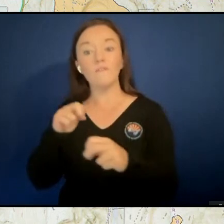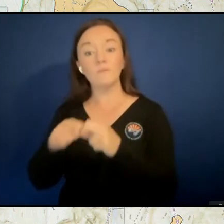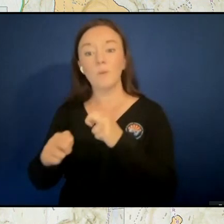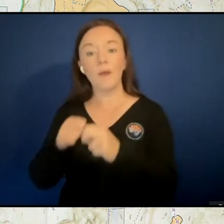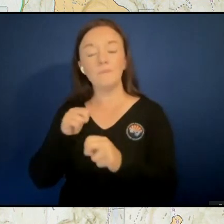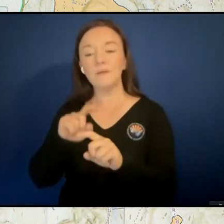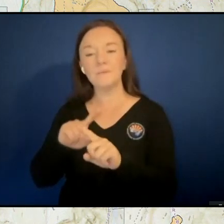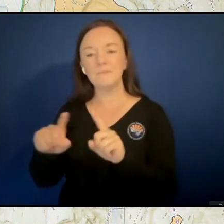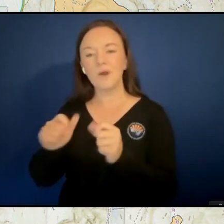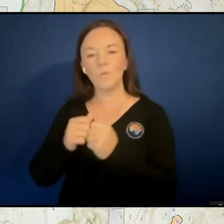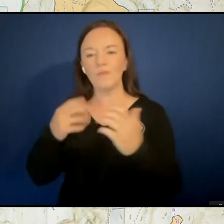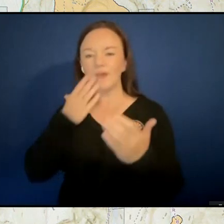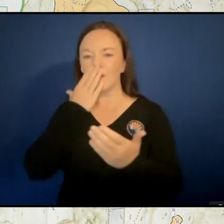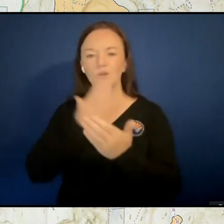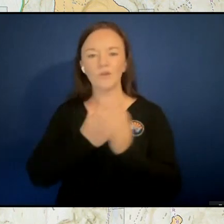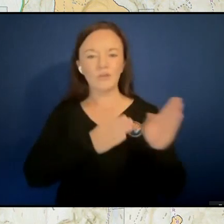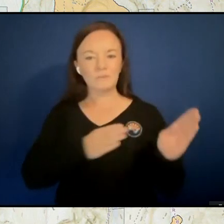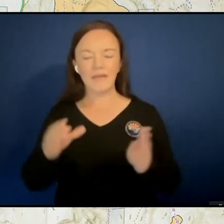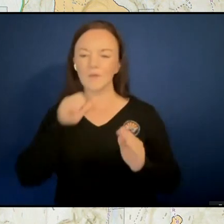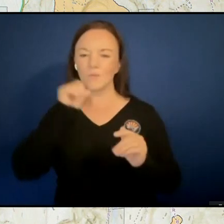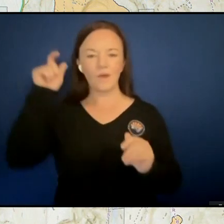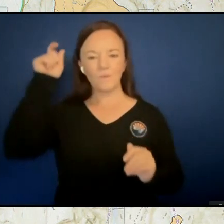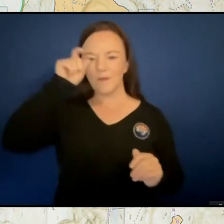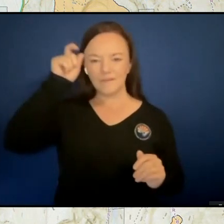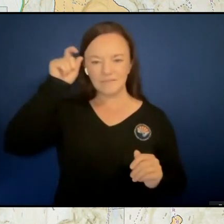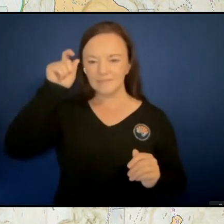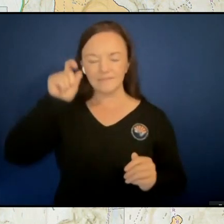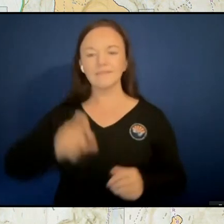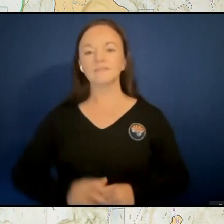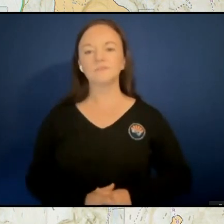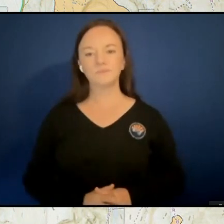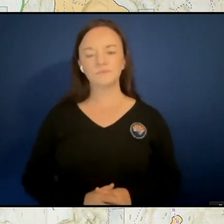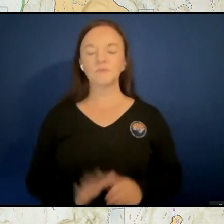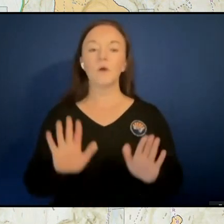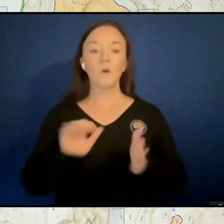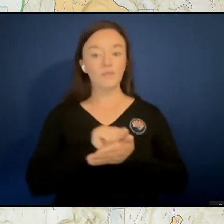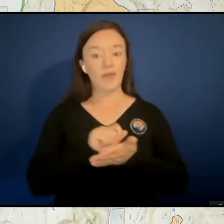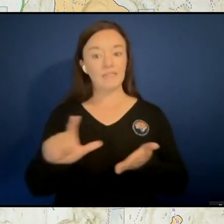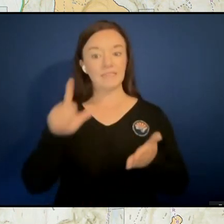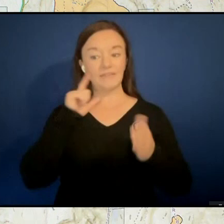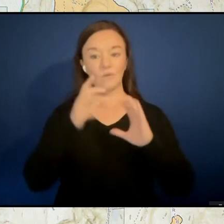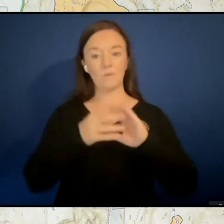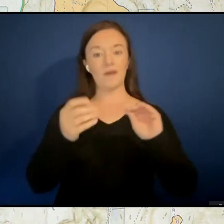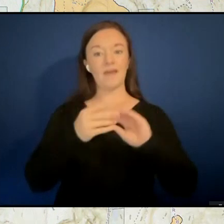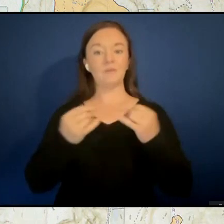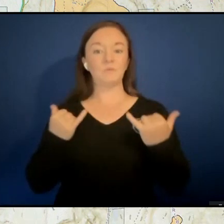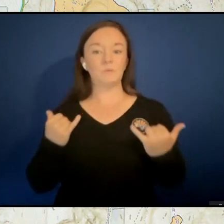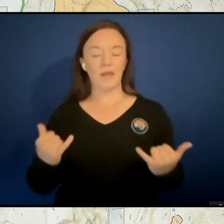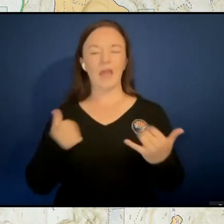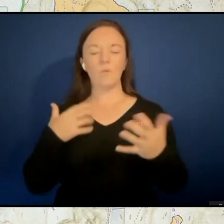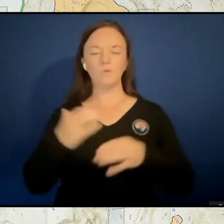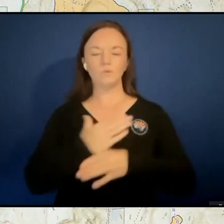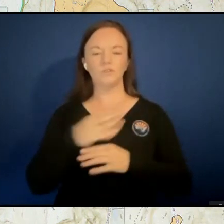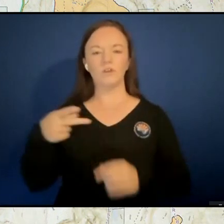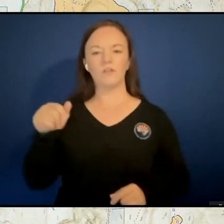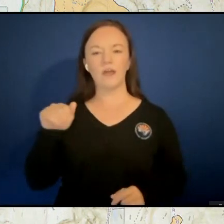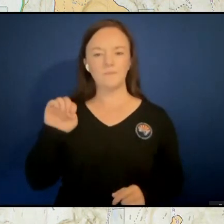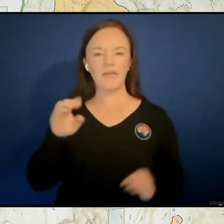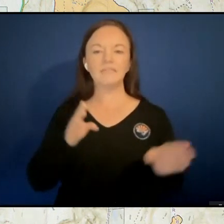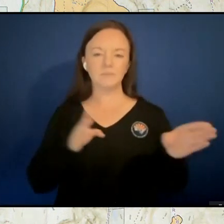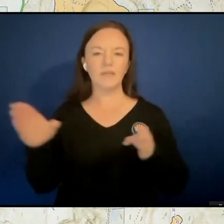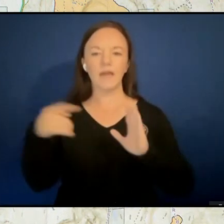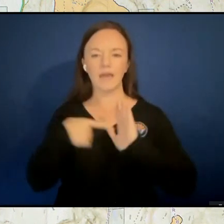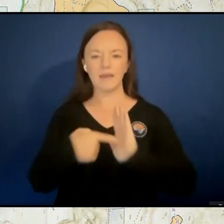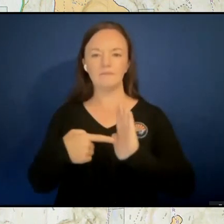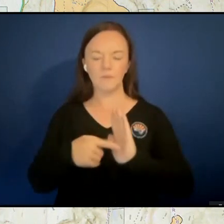that, that just wasn't wise. So that's it for today. I wanted to share that pace plan modeling with you. Um, we anticipate to keep